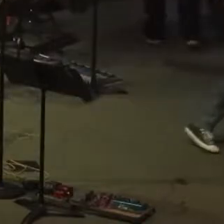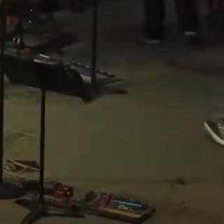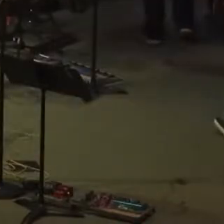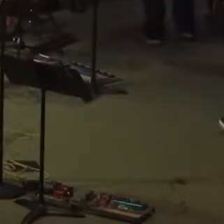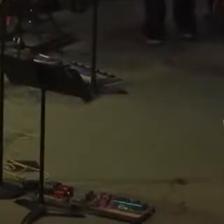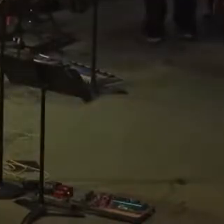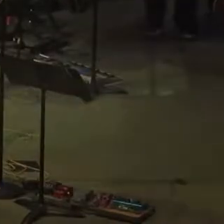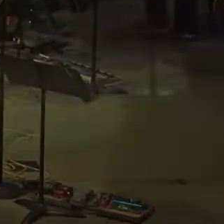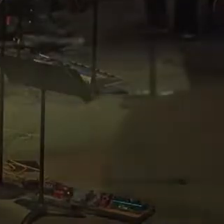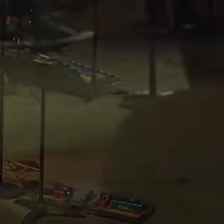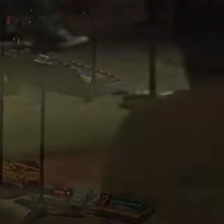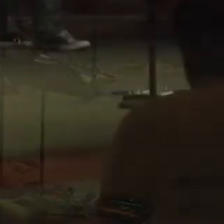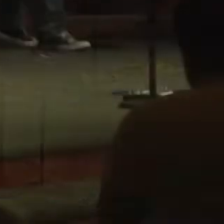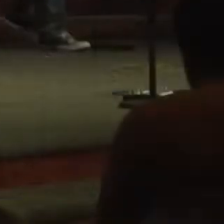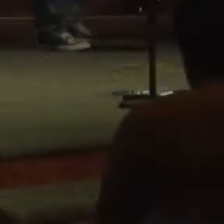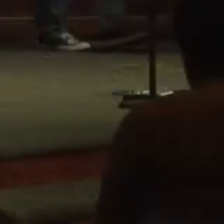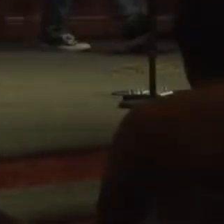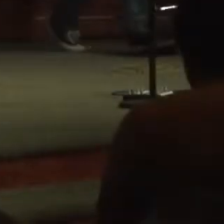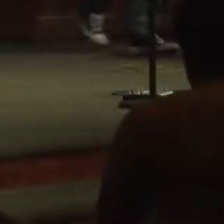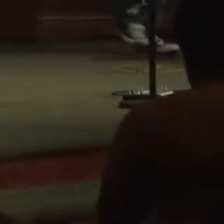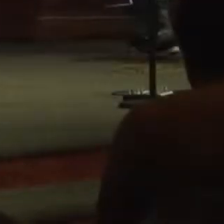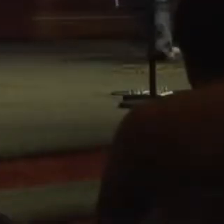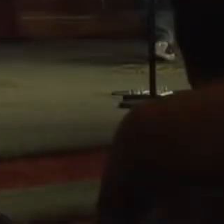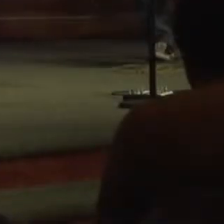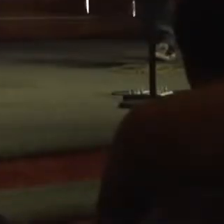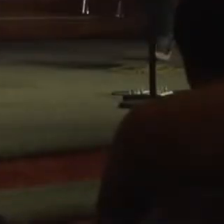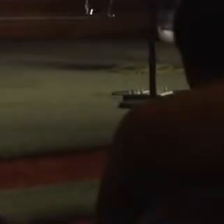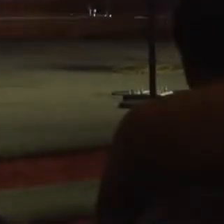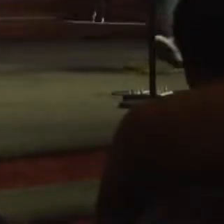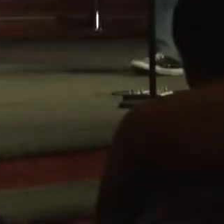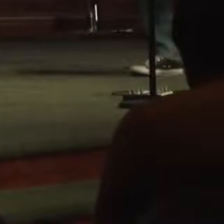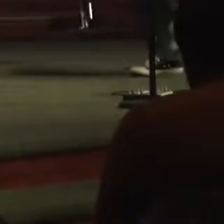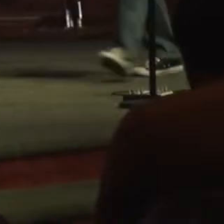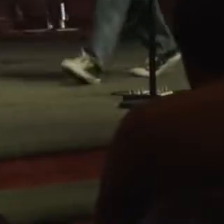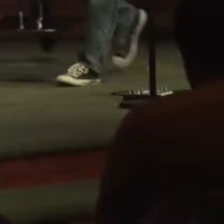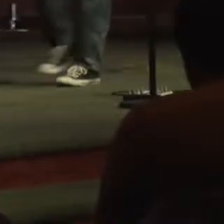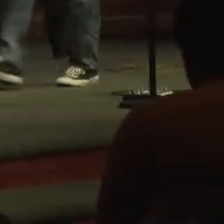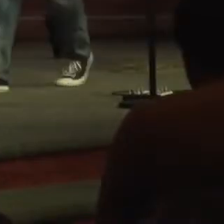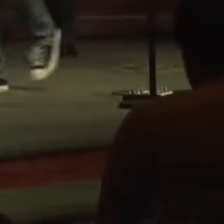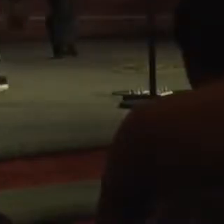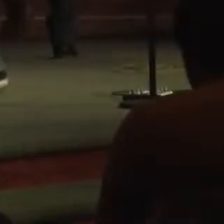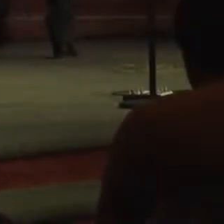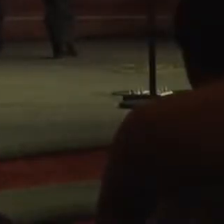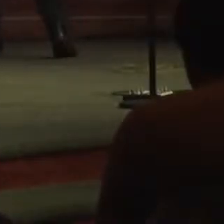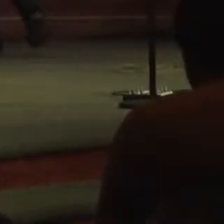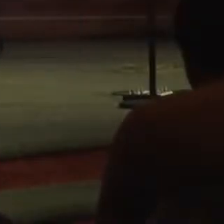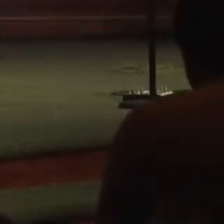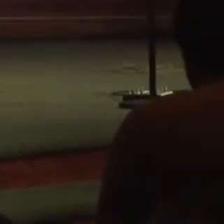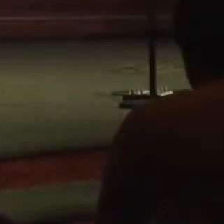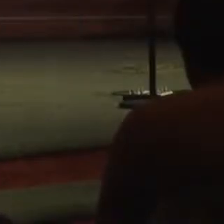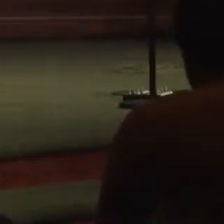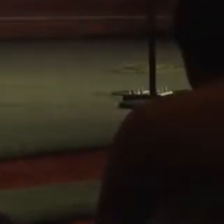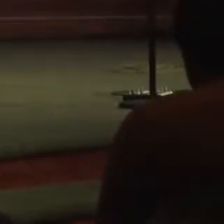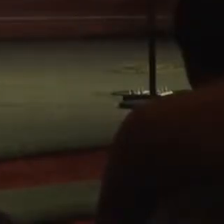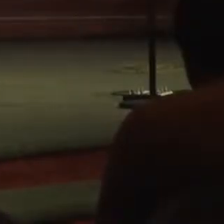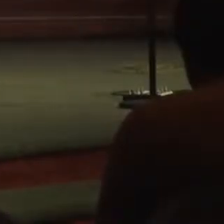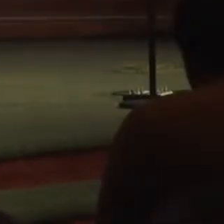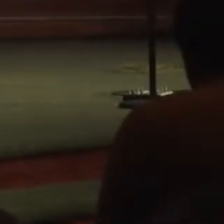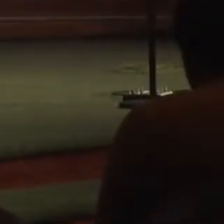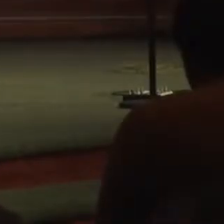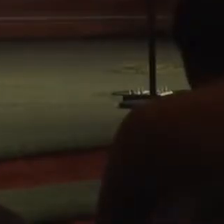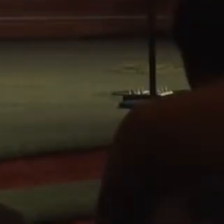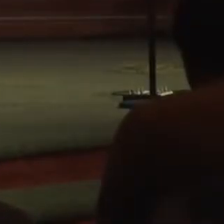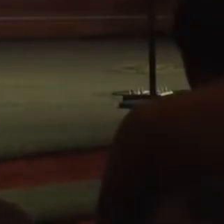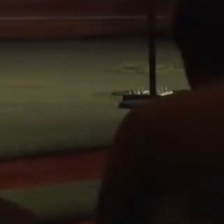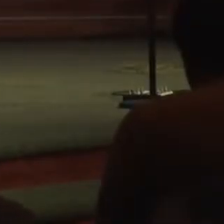heart, mind. As we come together today, I pray that your name, the name that's above every other name, that that name